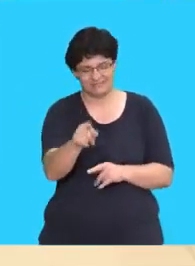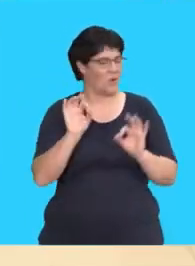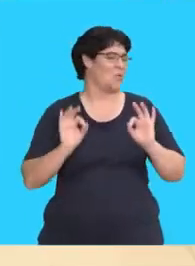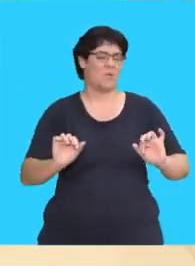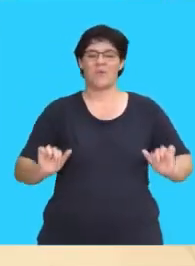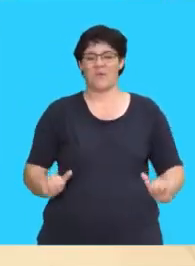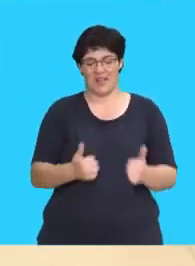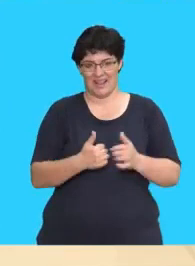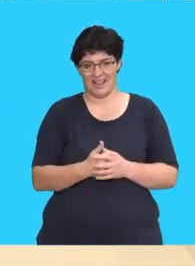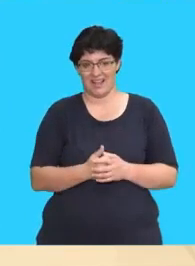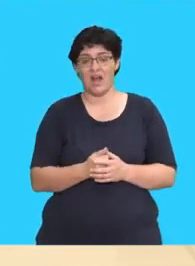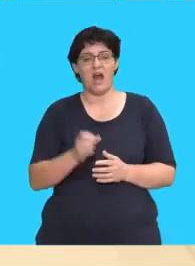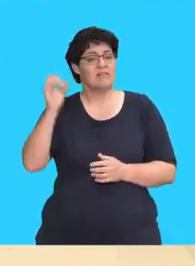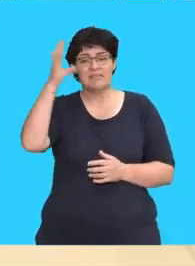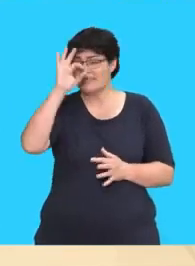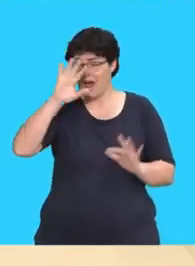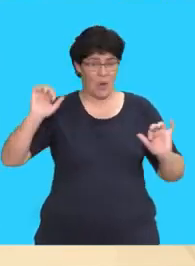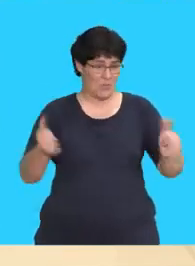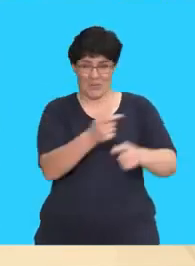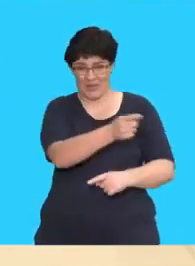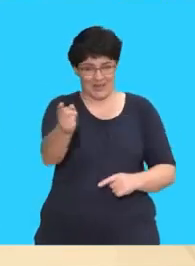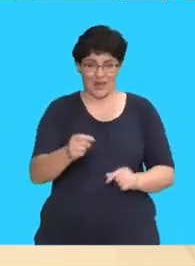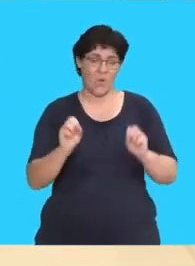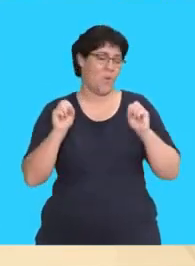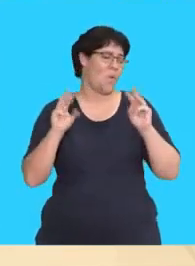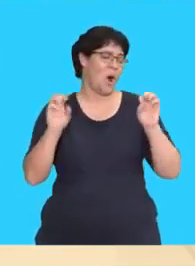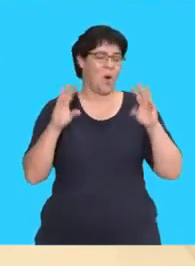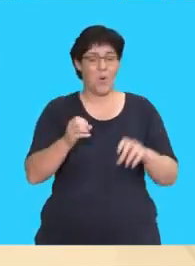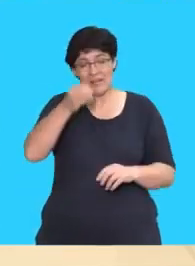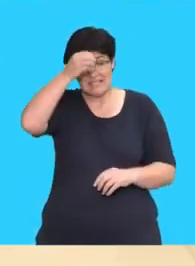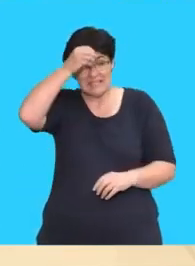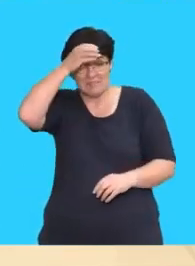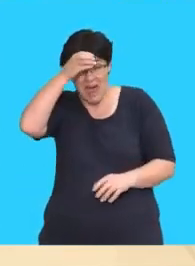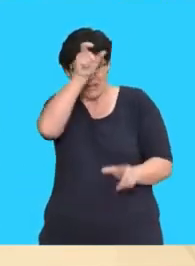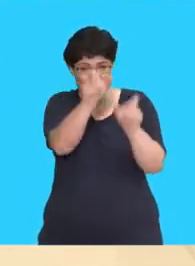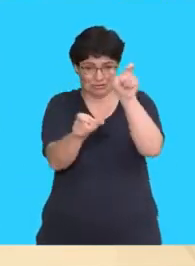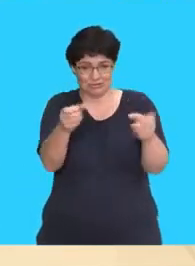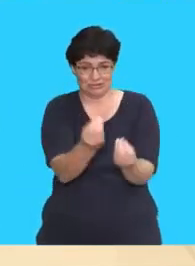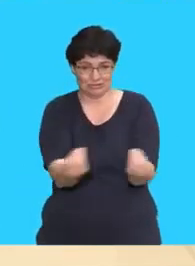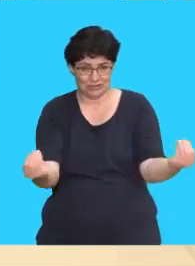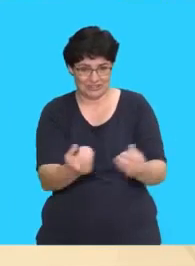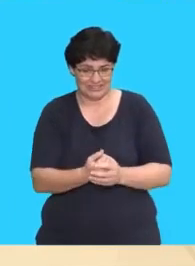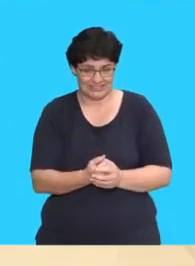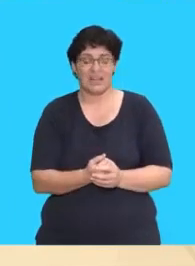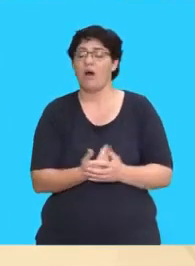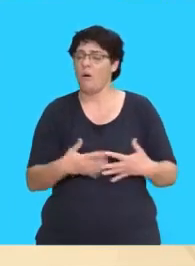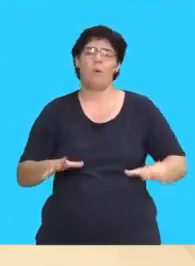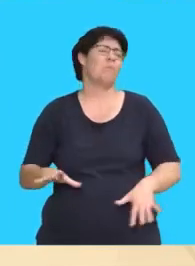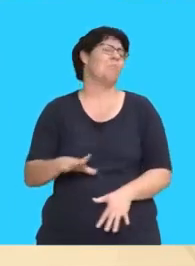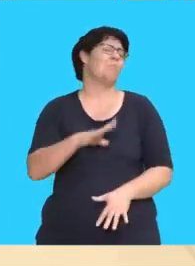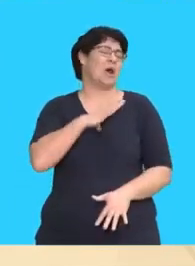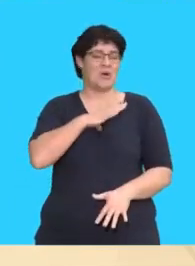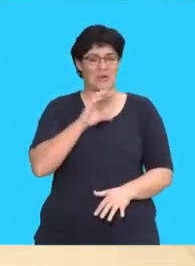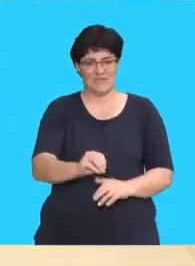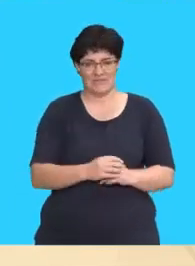children! What stars you are! Wow! Smart children! I'm so proud of you!